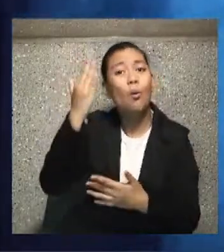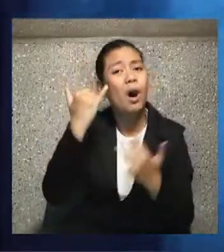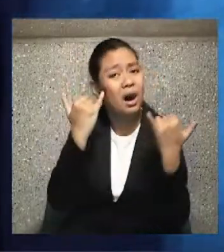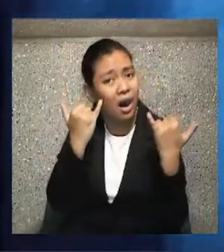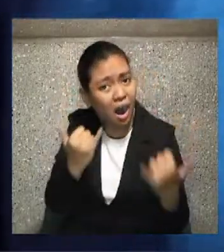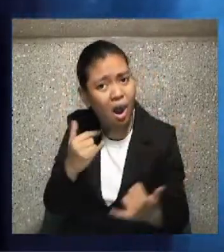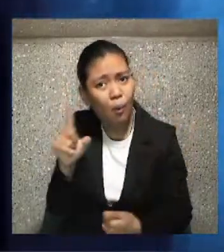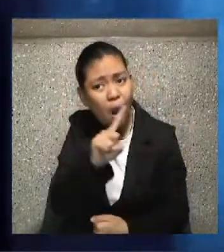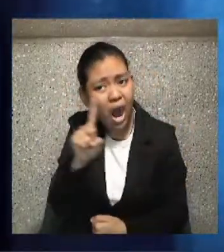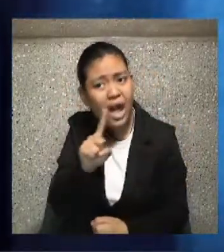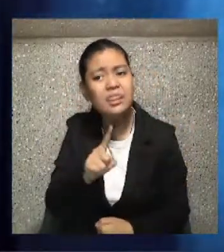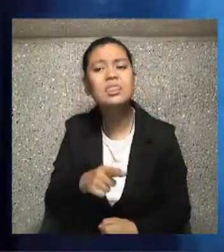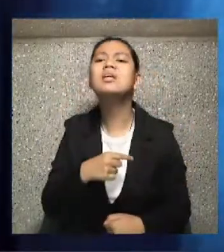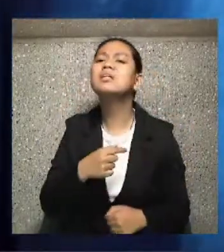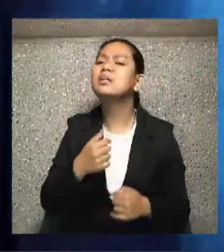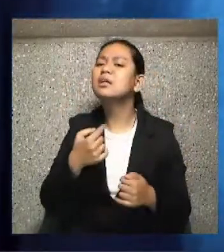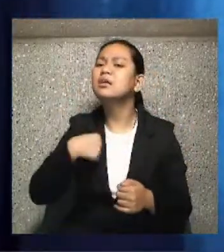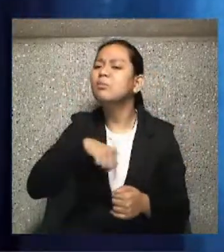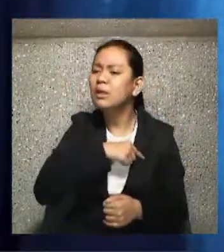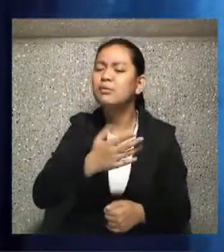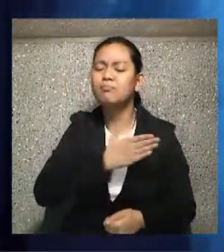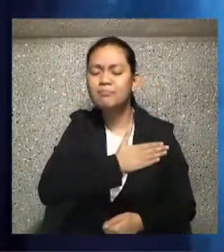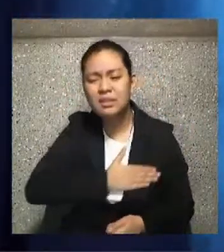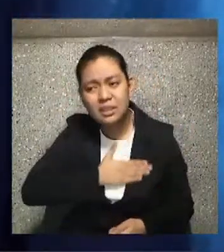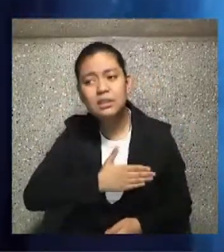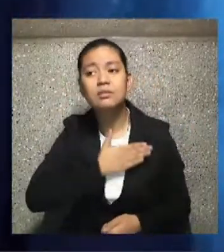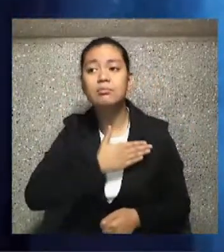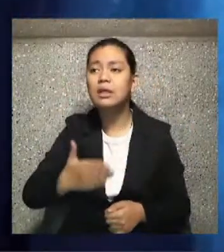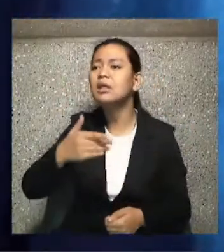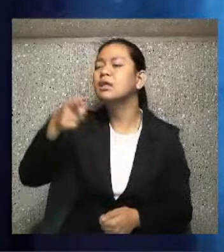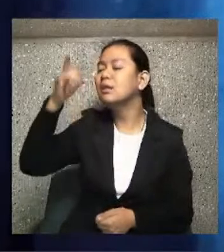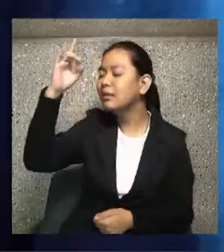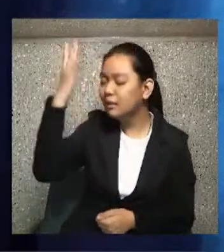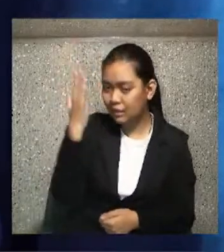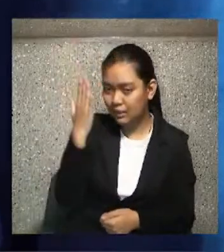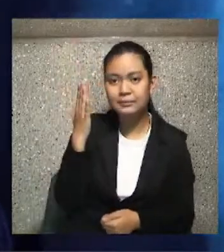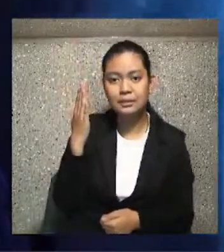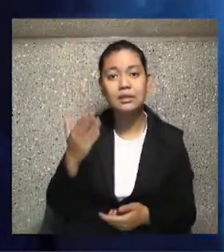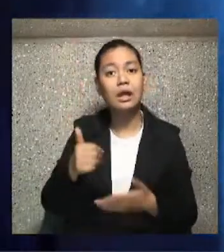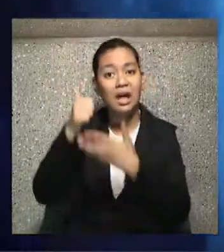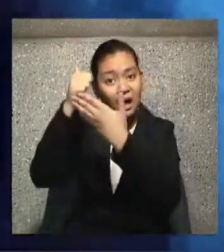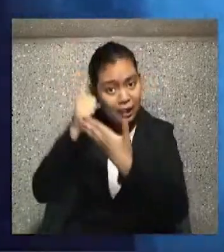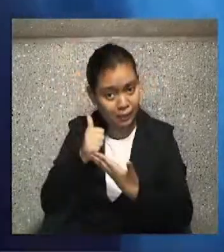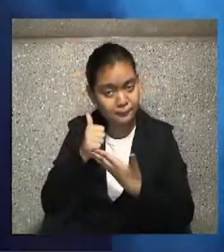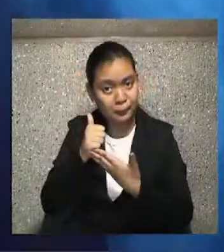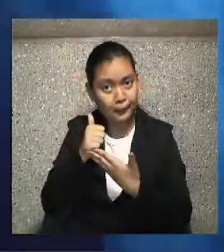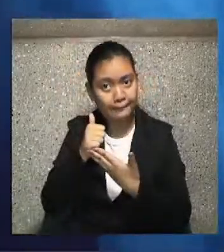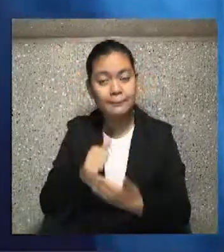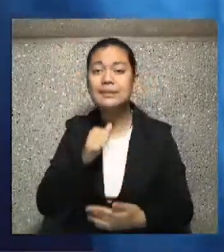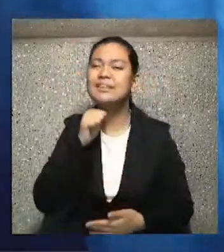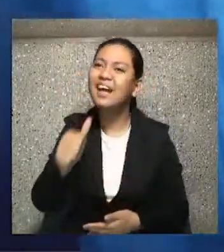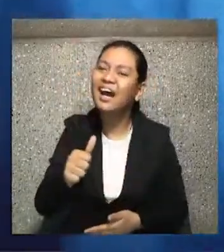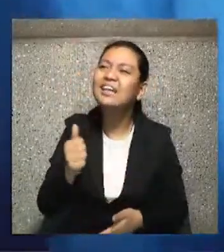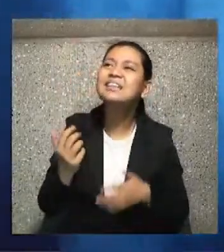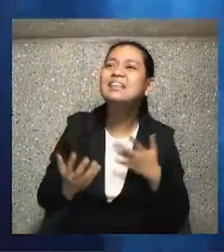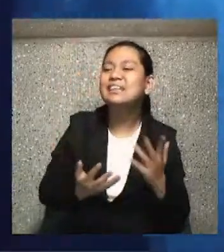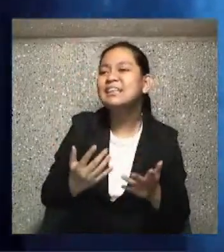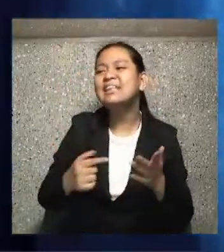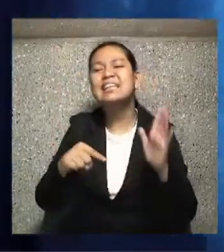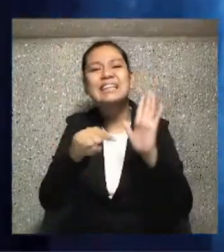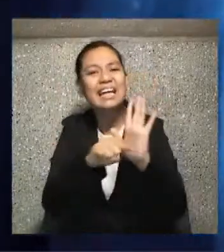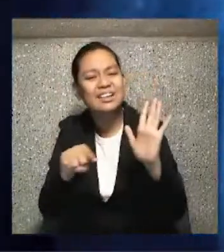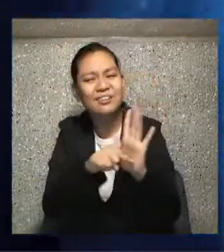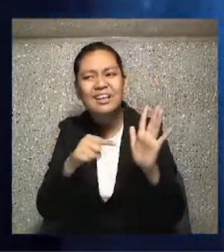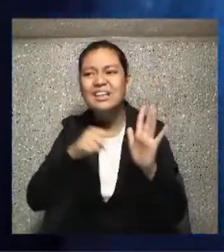nobody's going to hear me. Give me the grace today to not make negative mental